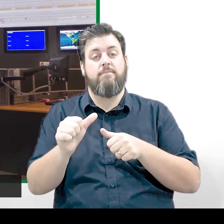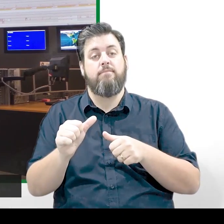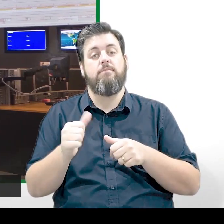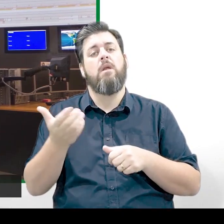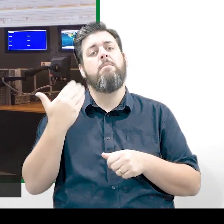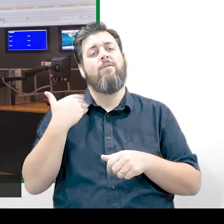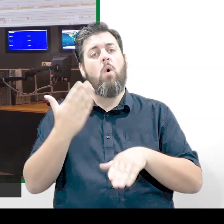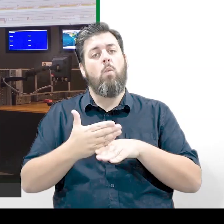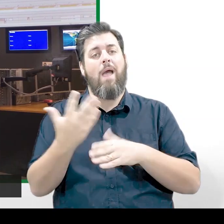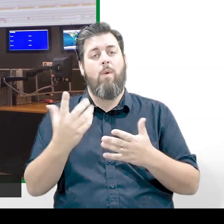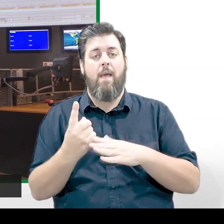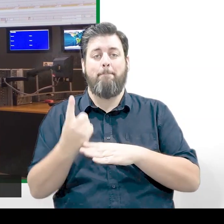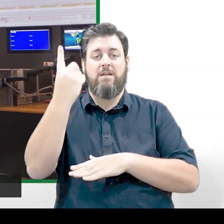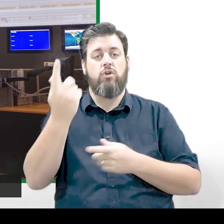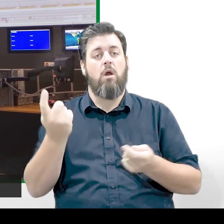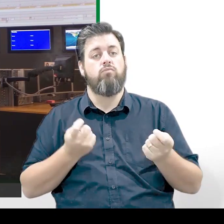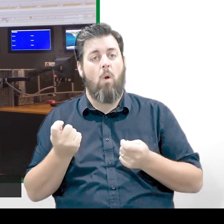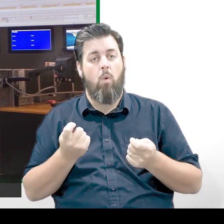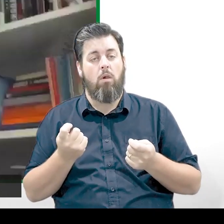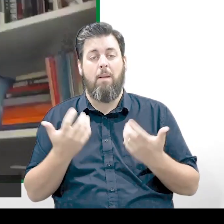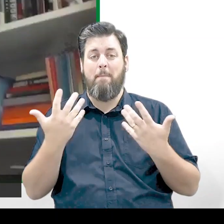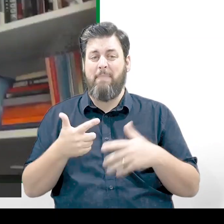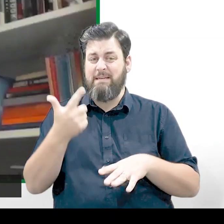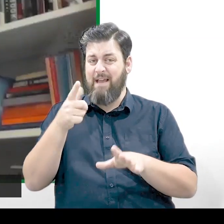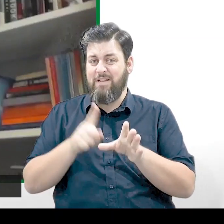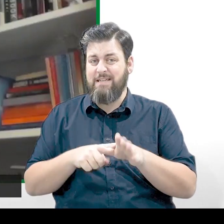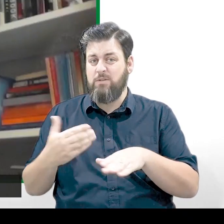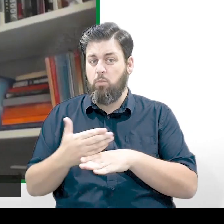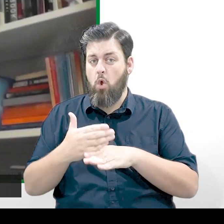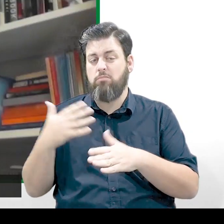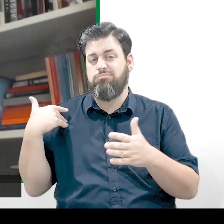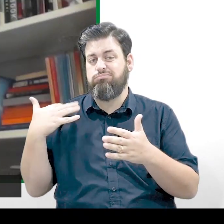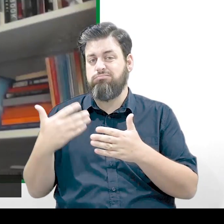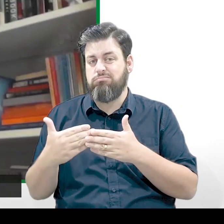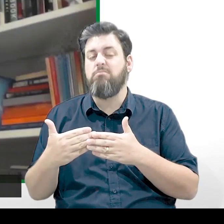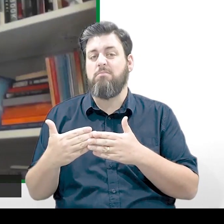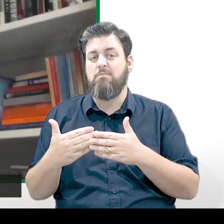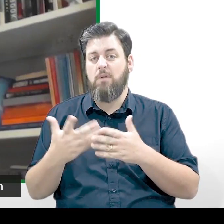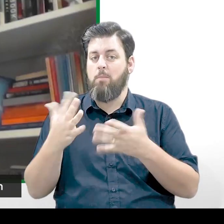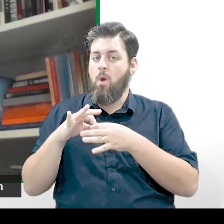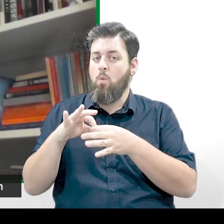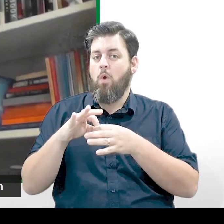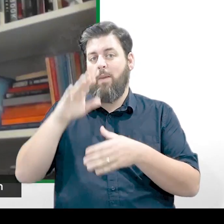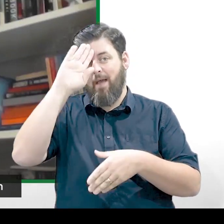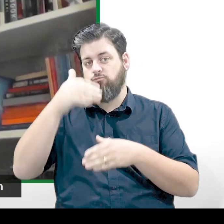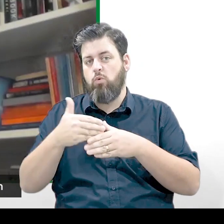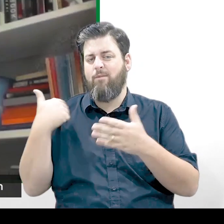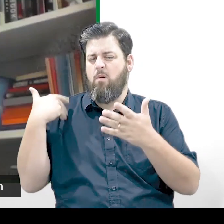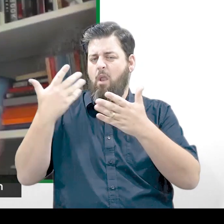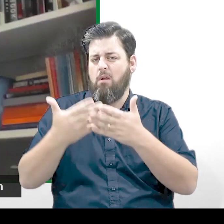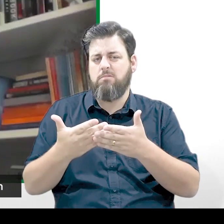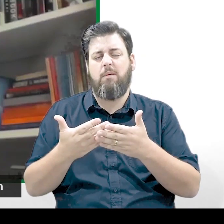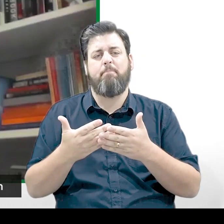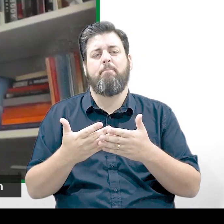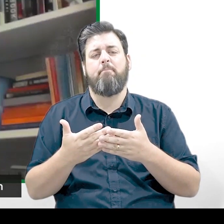used to work in Mission Control. I spent seven years there. So I have worked with astronauts for a long, long time.